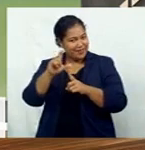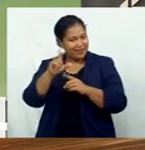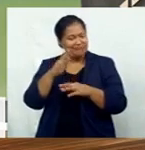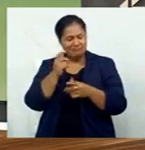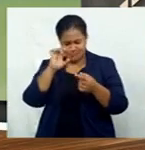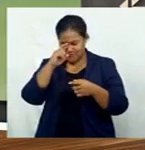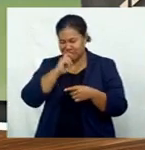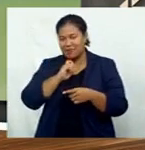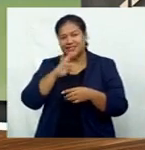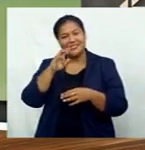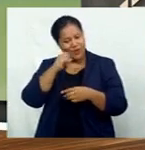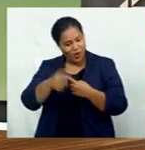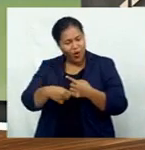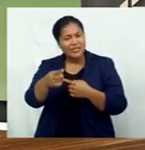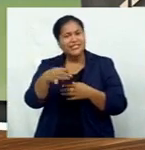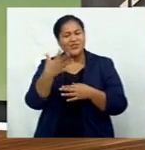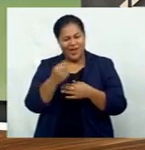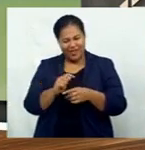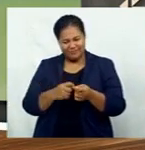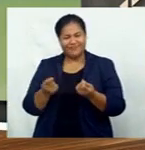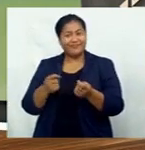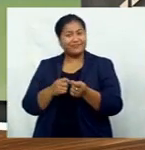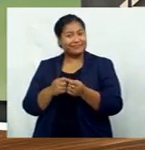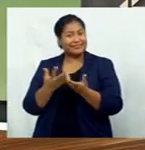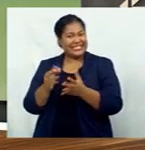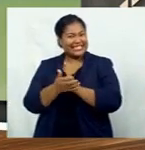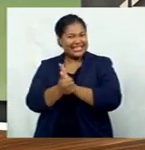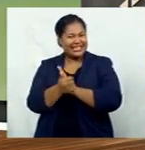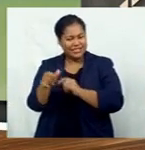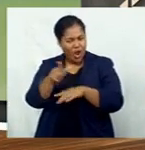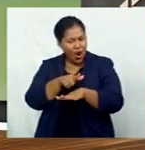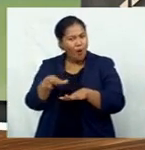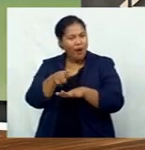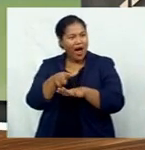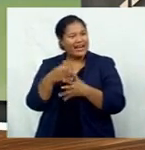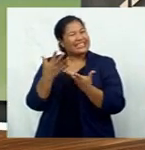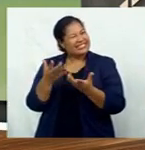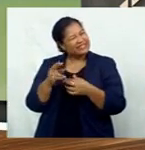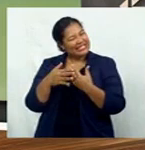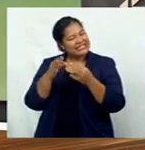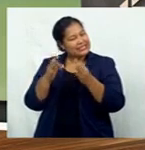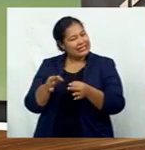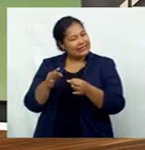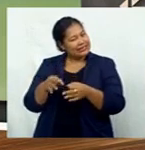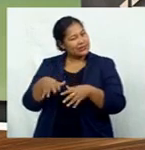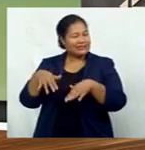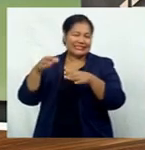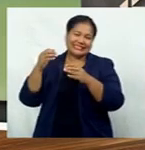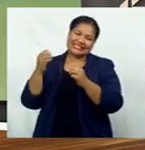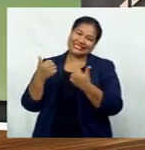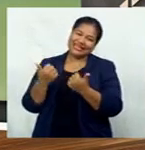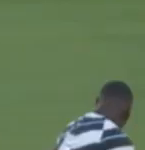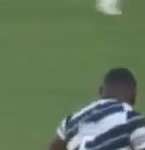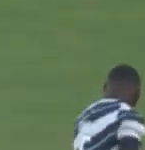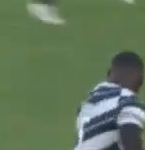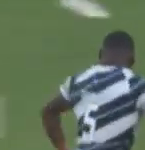continue applying his trade locally even after he decides to hang up his boots. Taile Matai Rukula with the details.